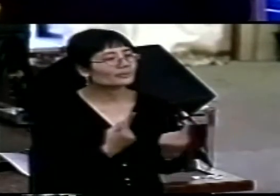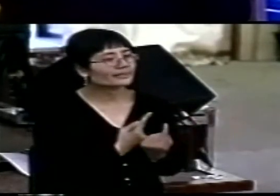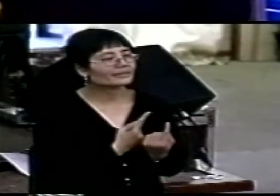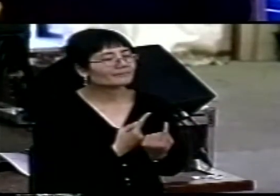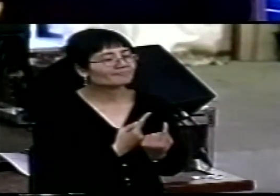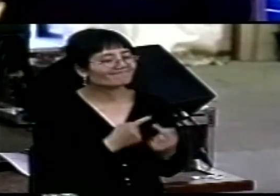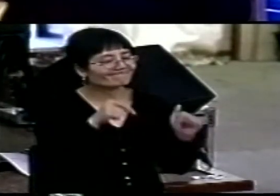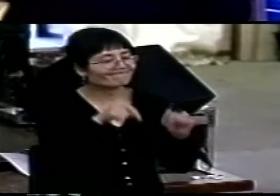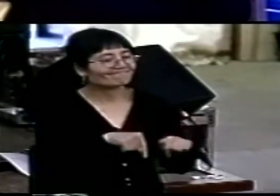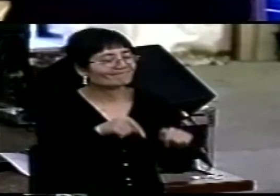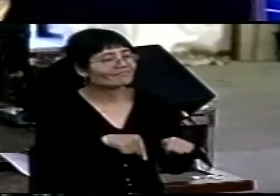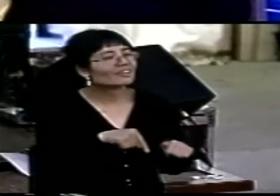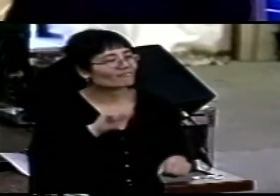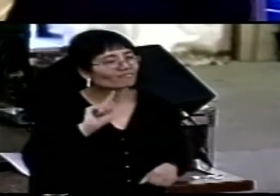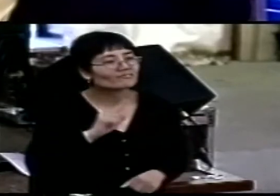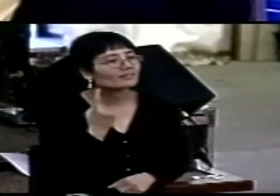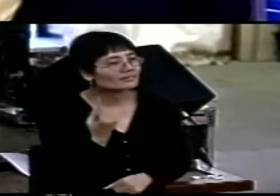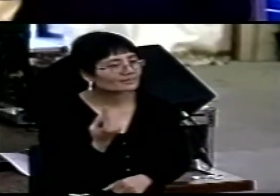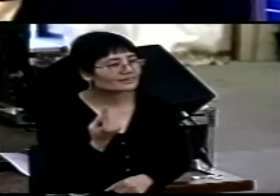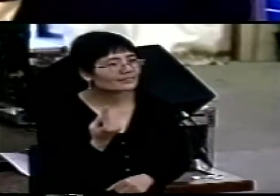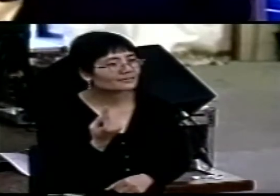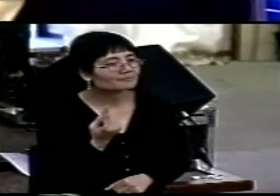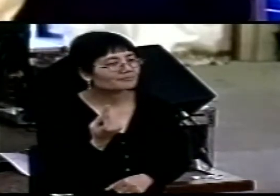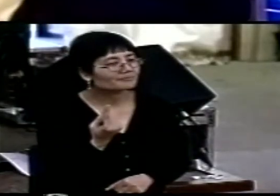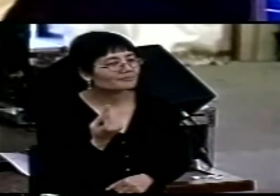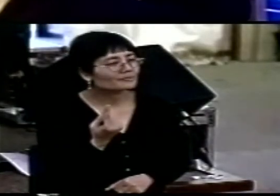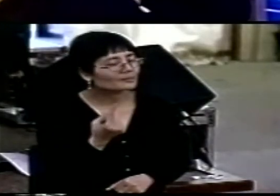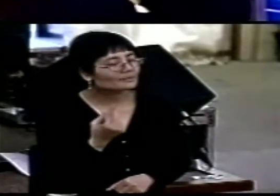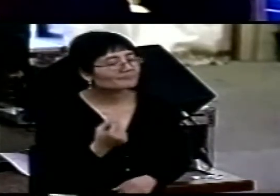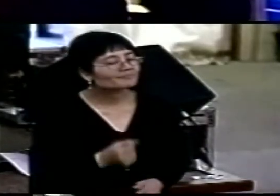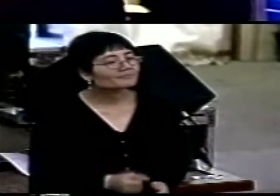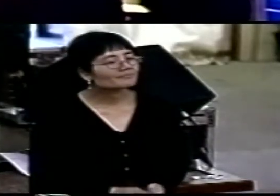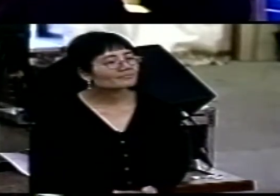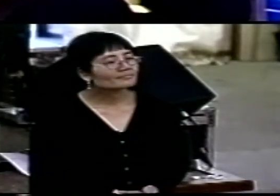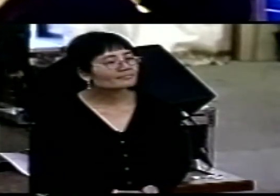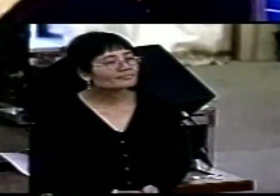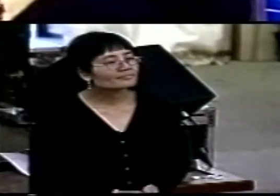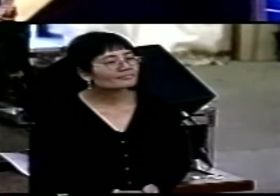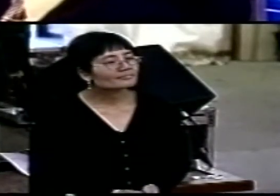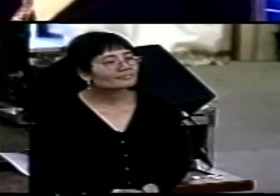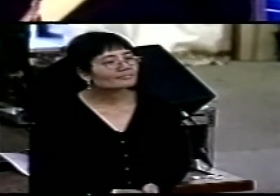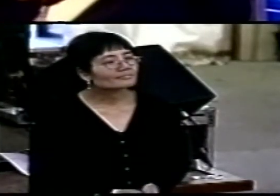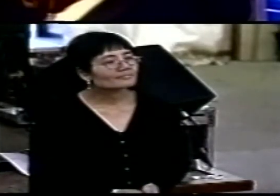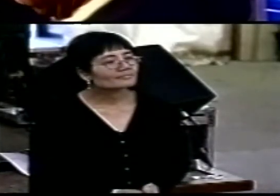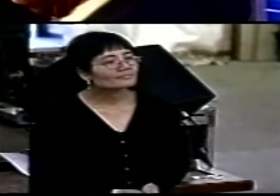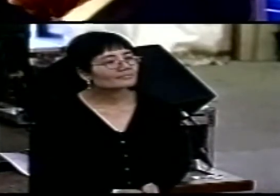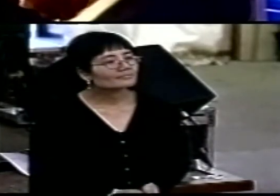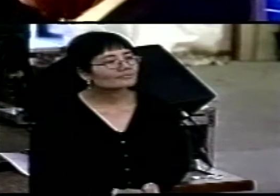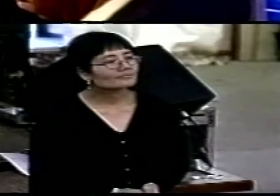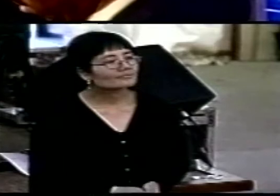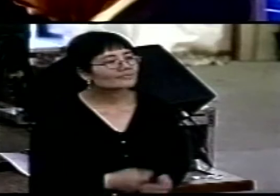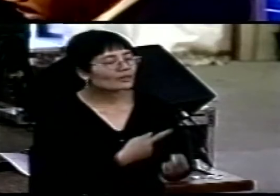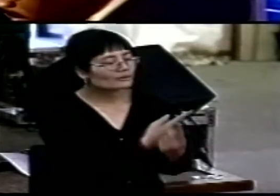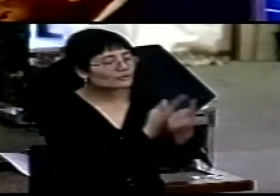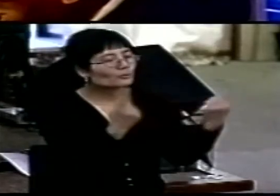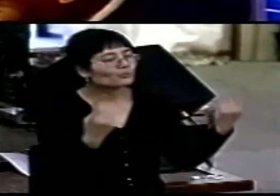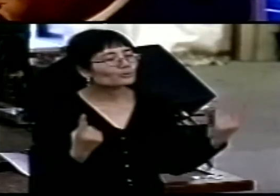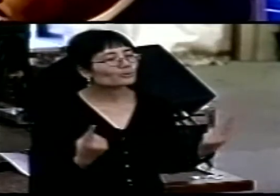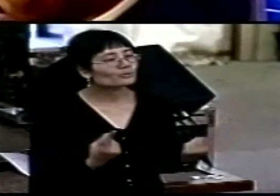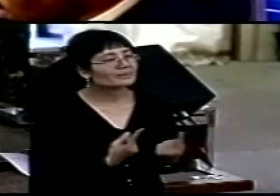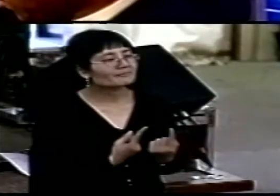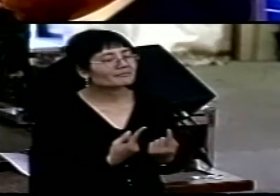first. You know? It's probably the syndrome which gets to all of us at that point,